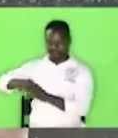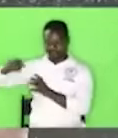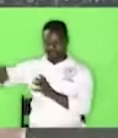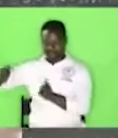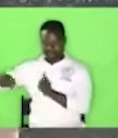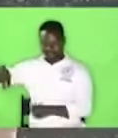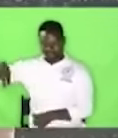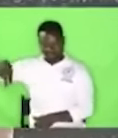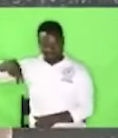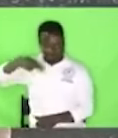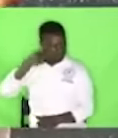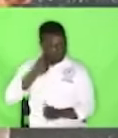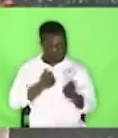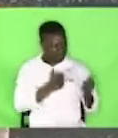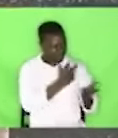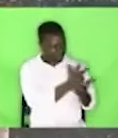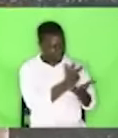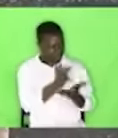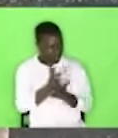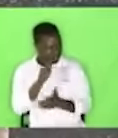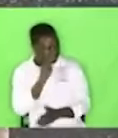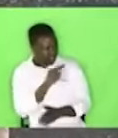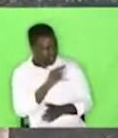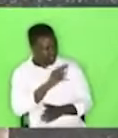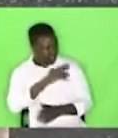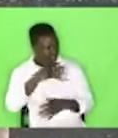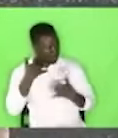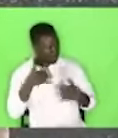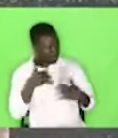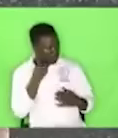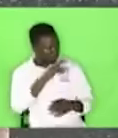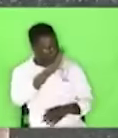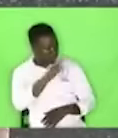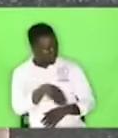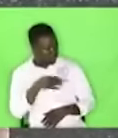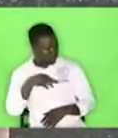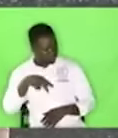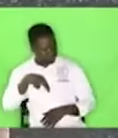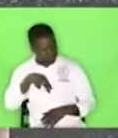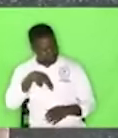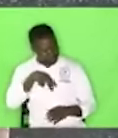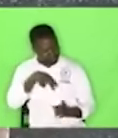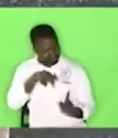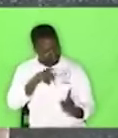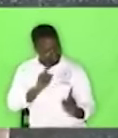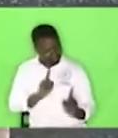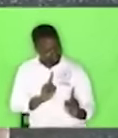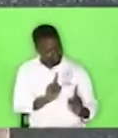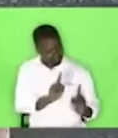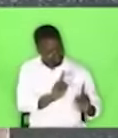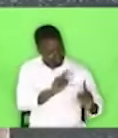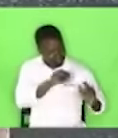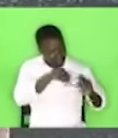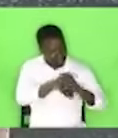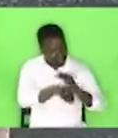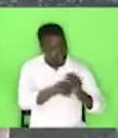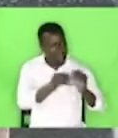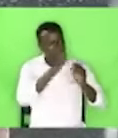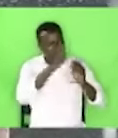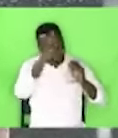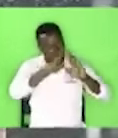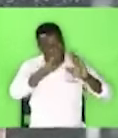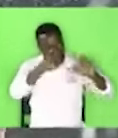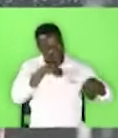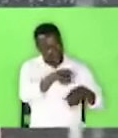such beautiful cars before. I followed him. We went to the living room. I